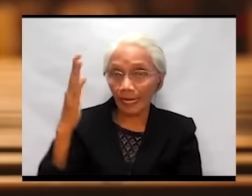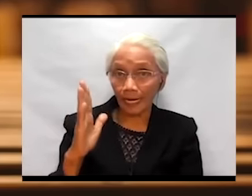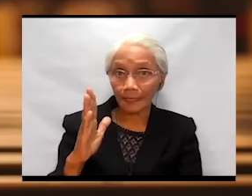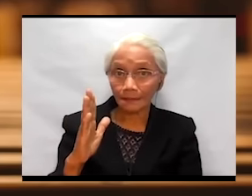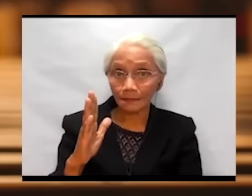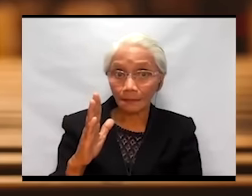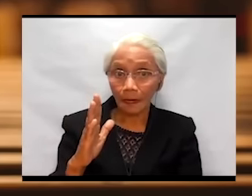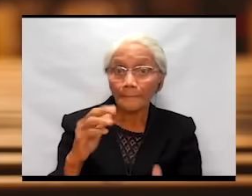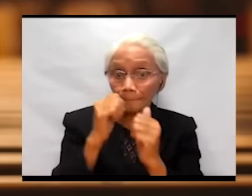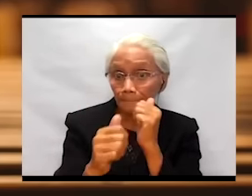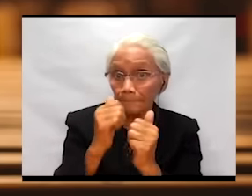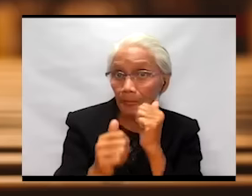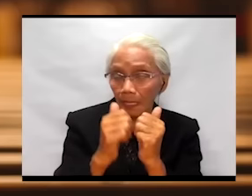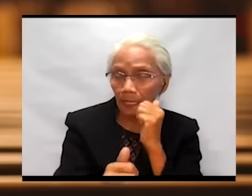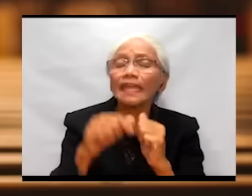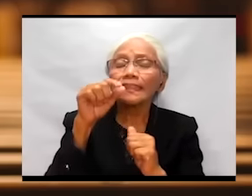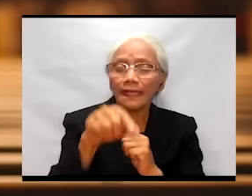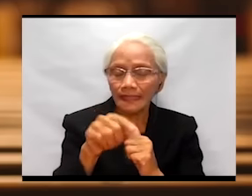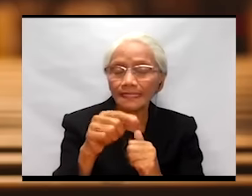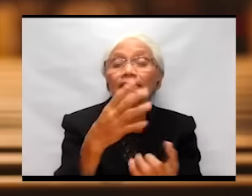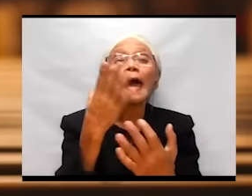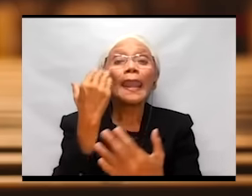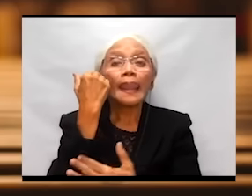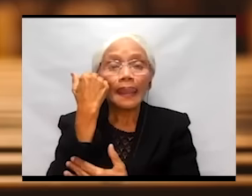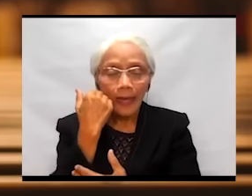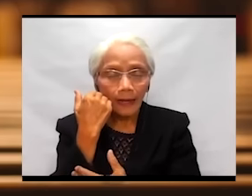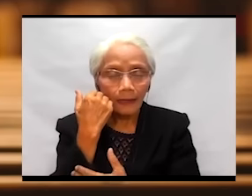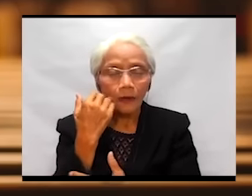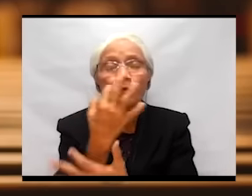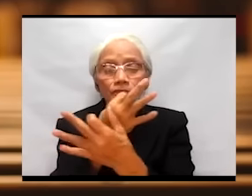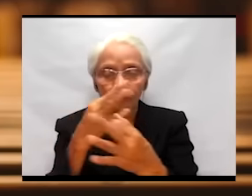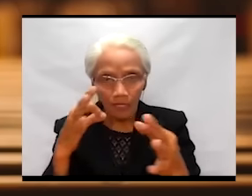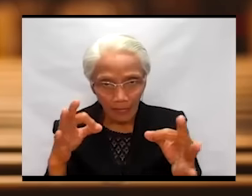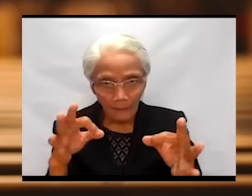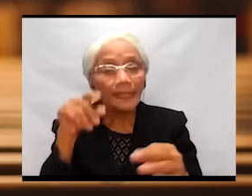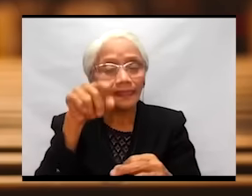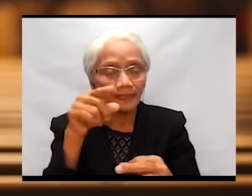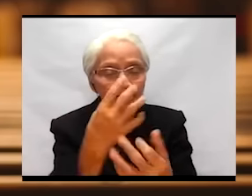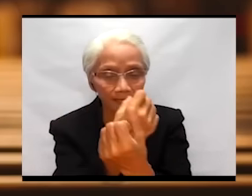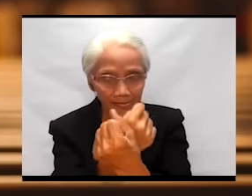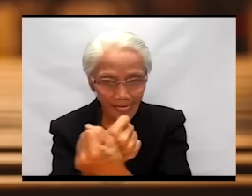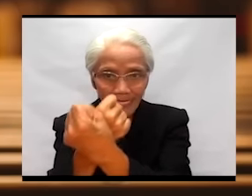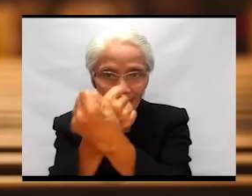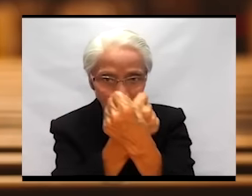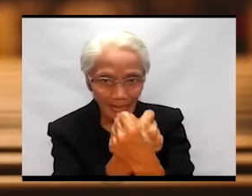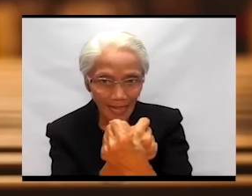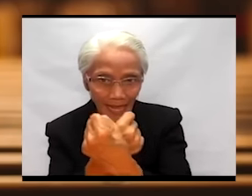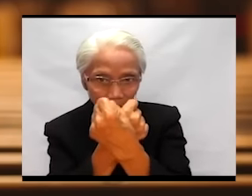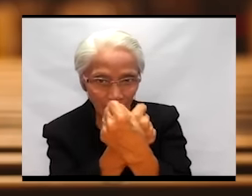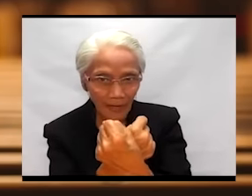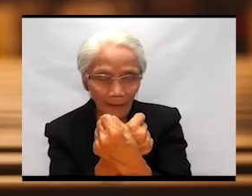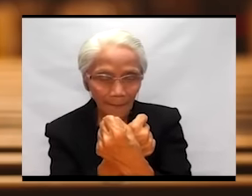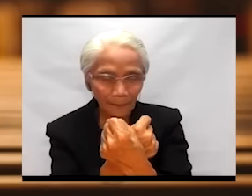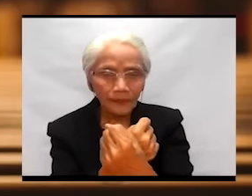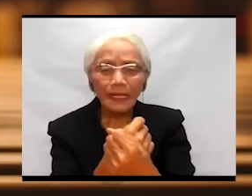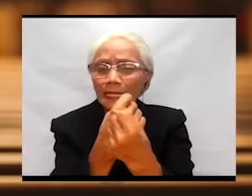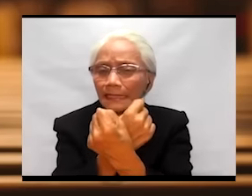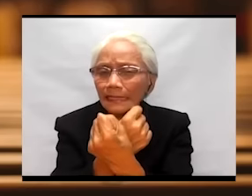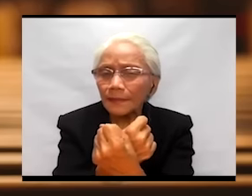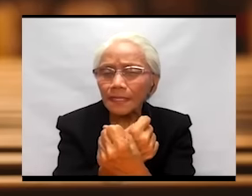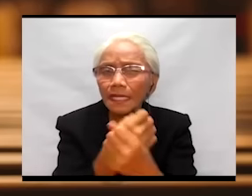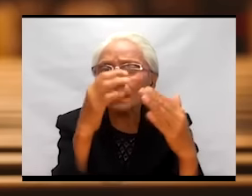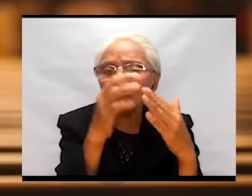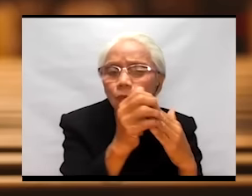It is slavery. Slavery is to lead us to that space